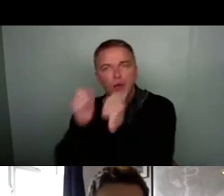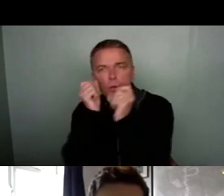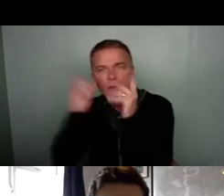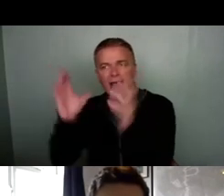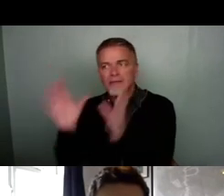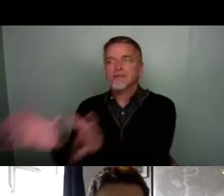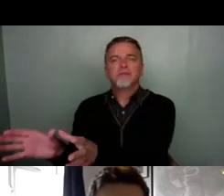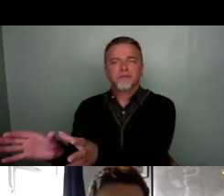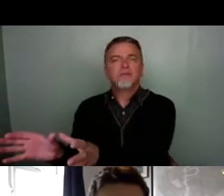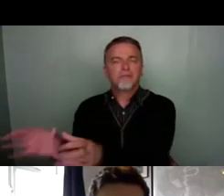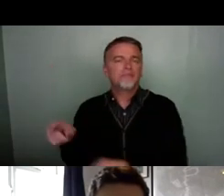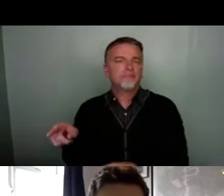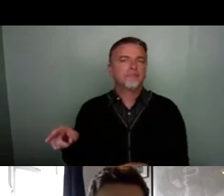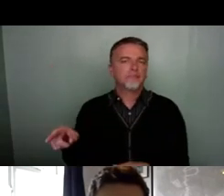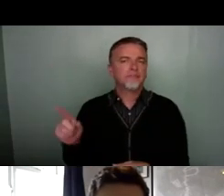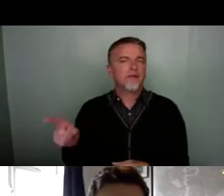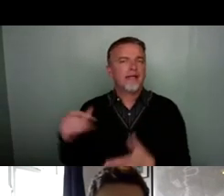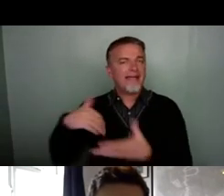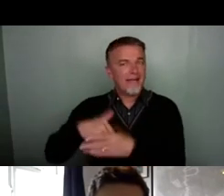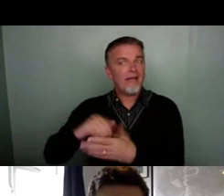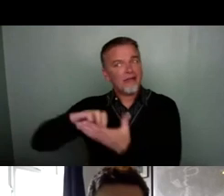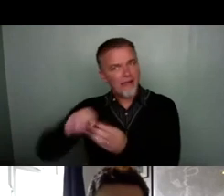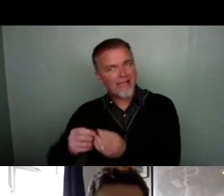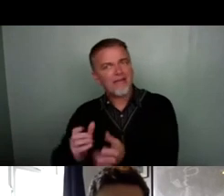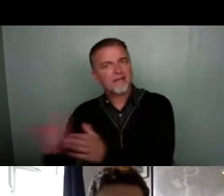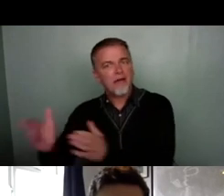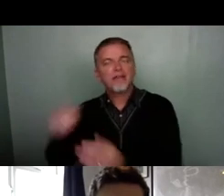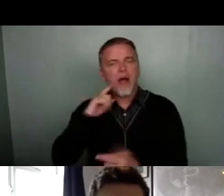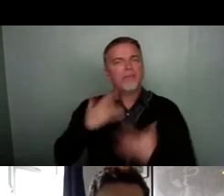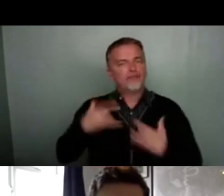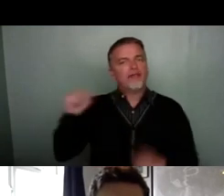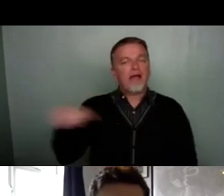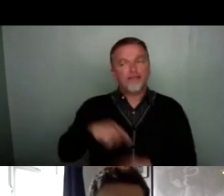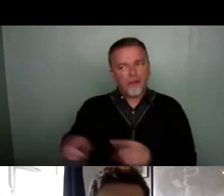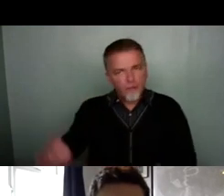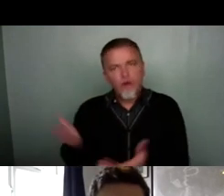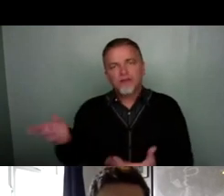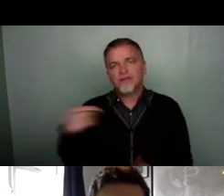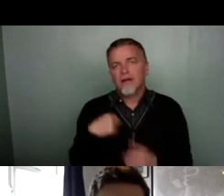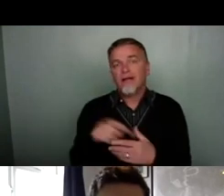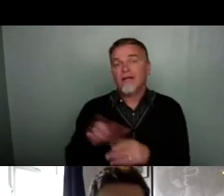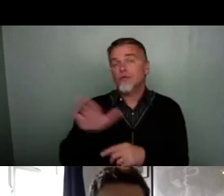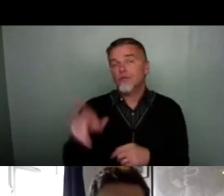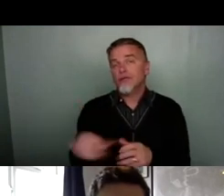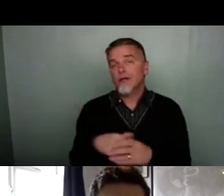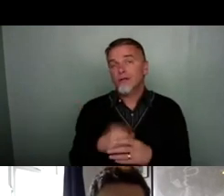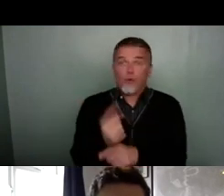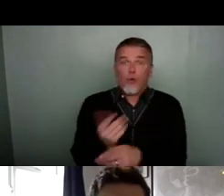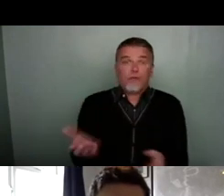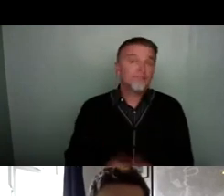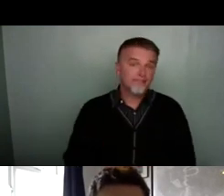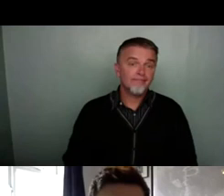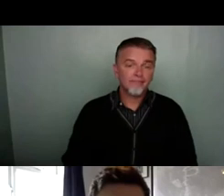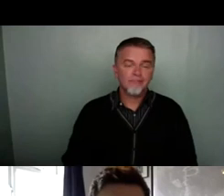organizations. I think that's something that I'm really interested in trying to foster in, in future talks. Yeah.